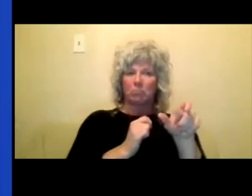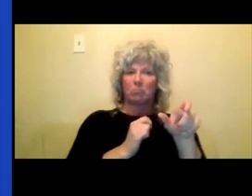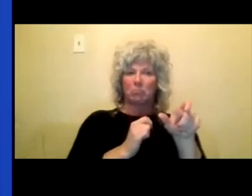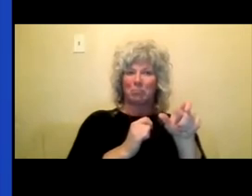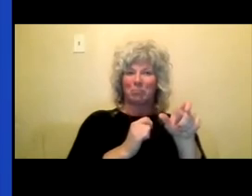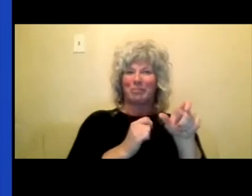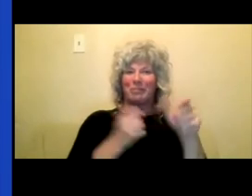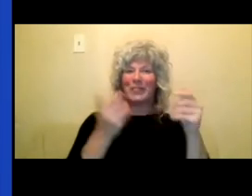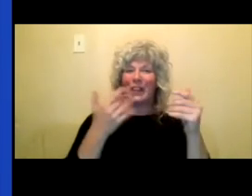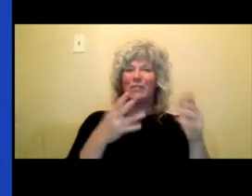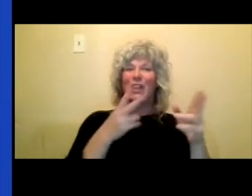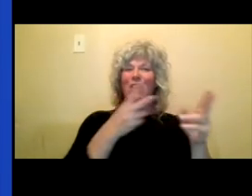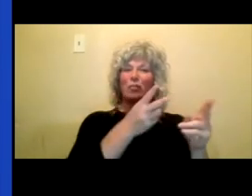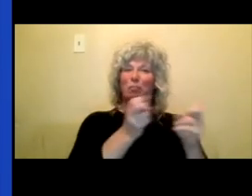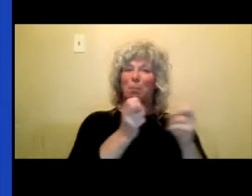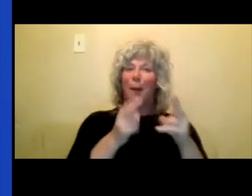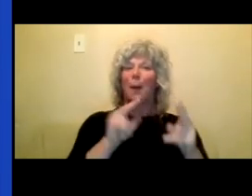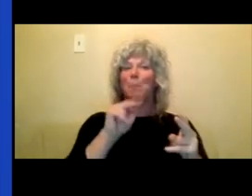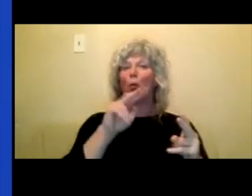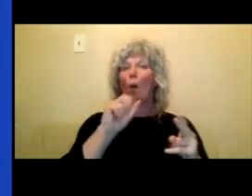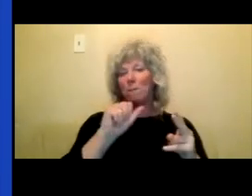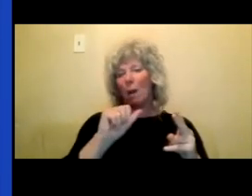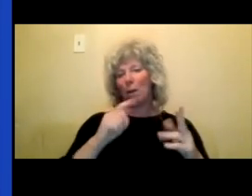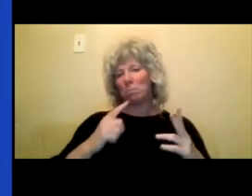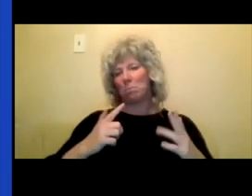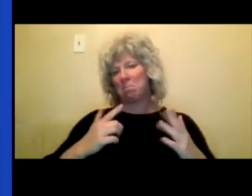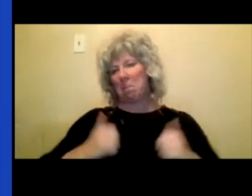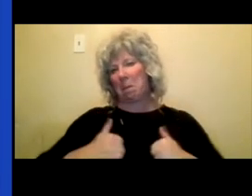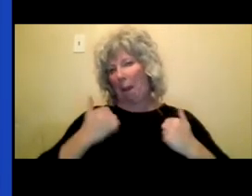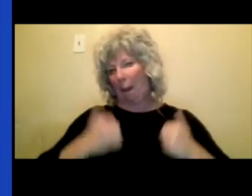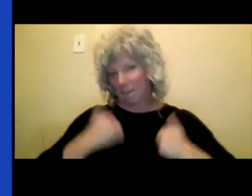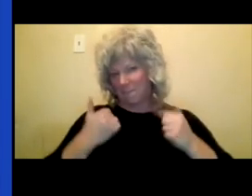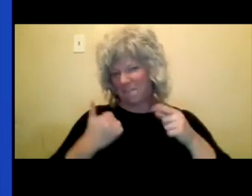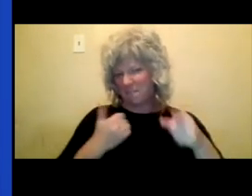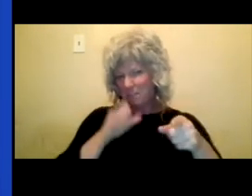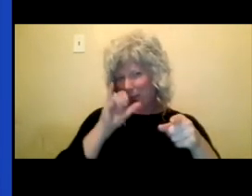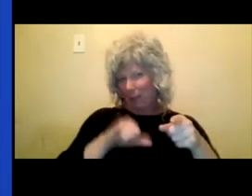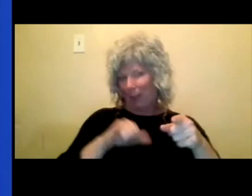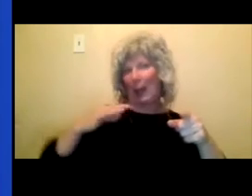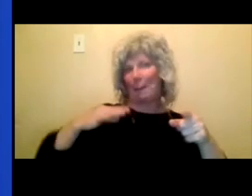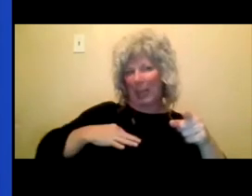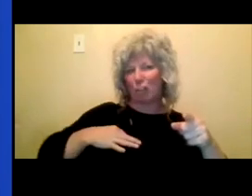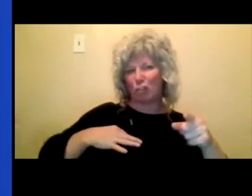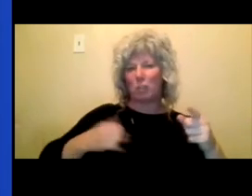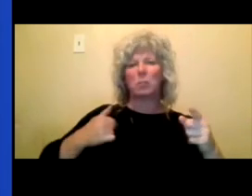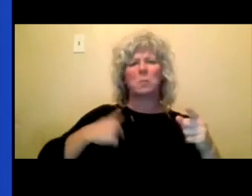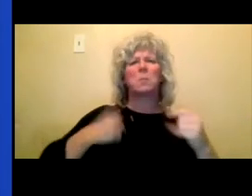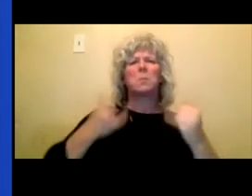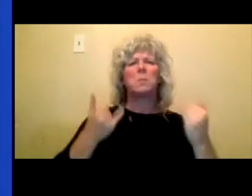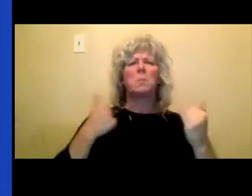in NOVA. So, you know, I will look for Indigenous arts projects.